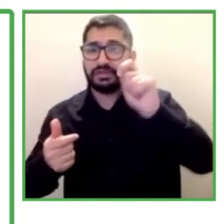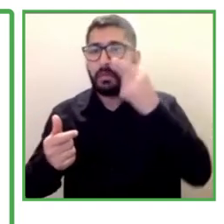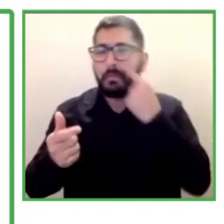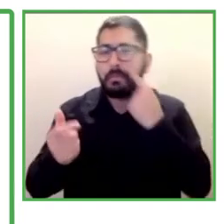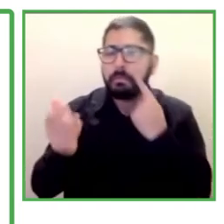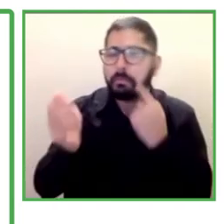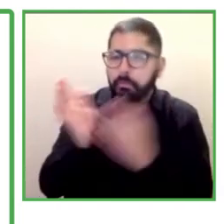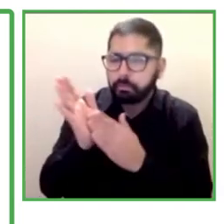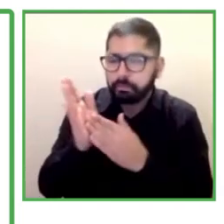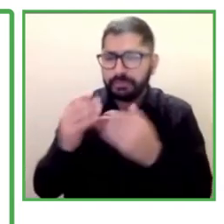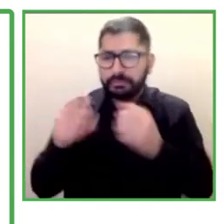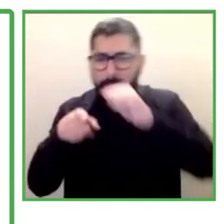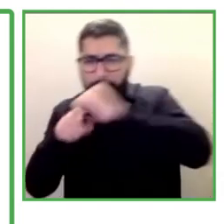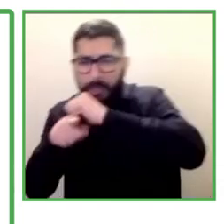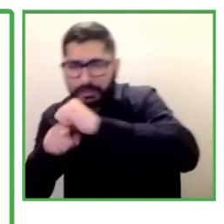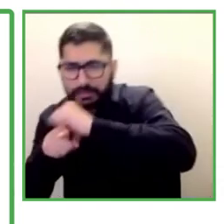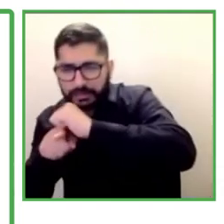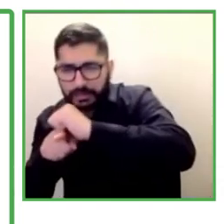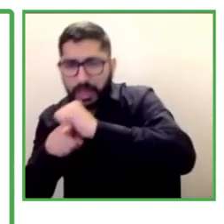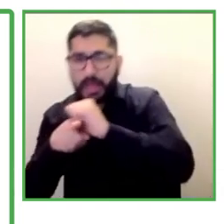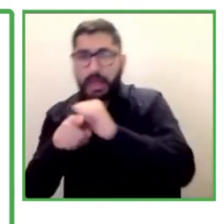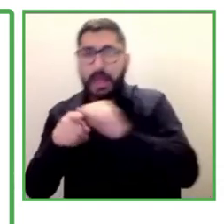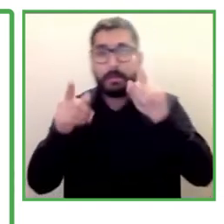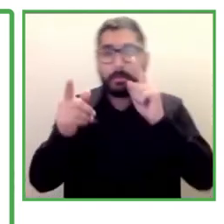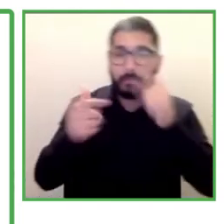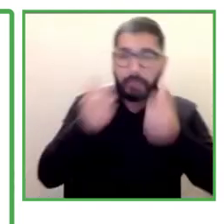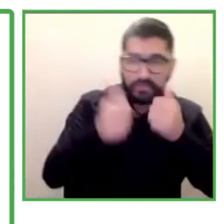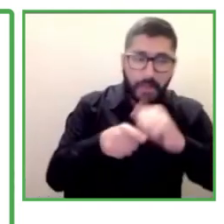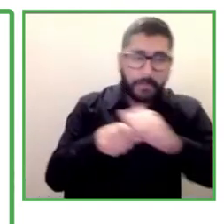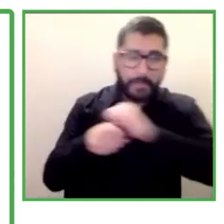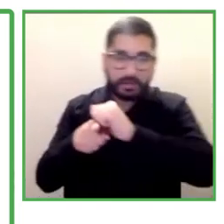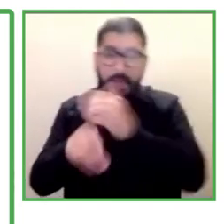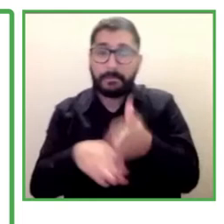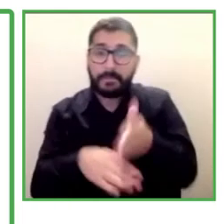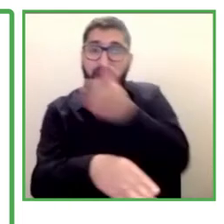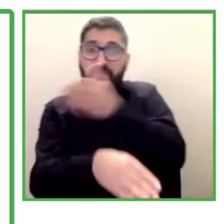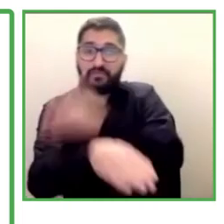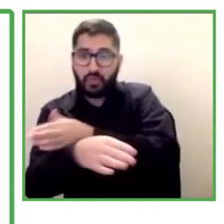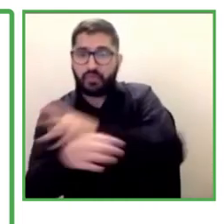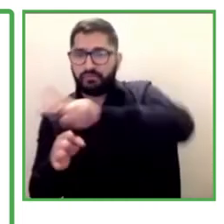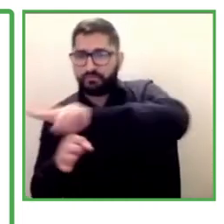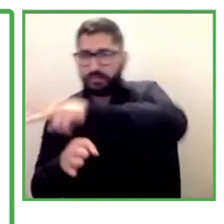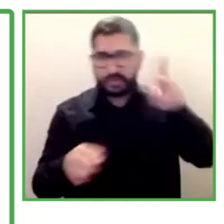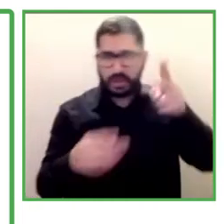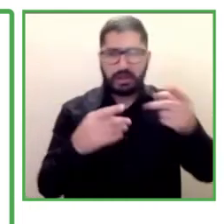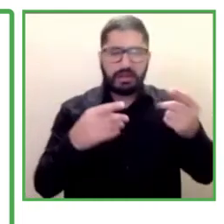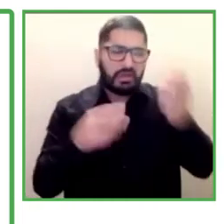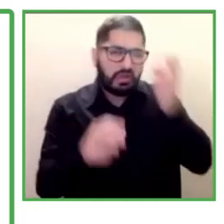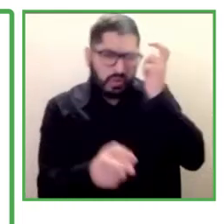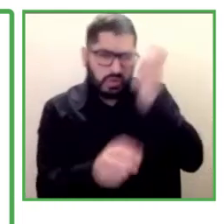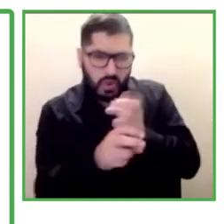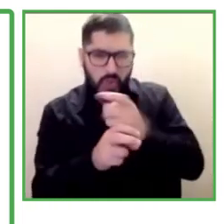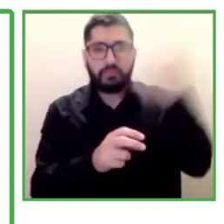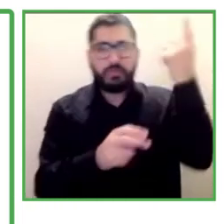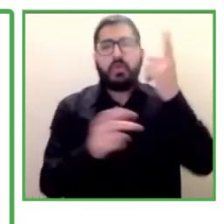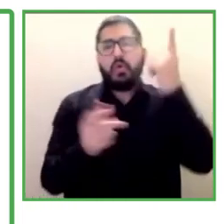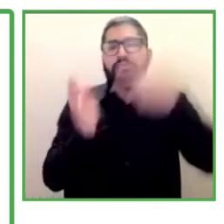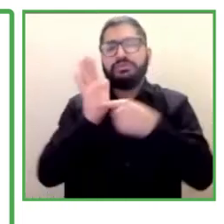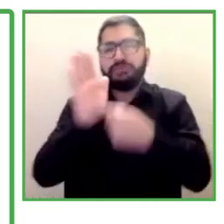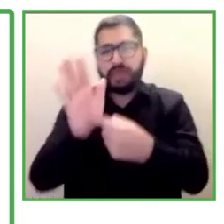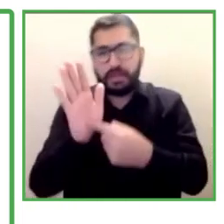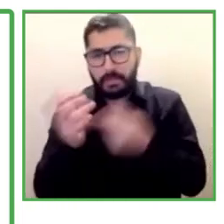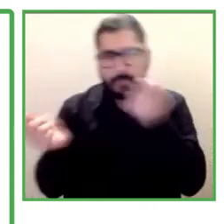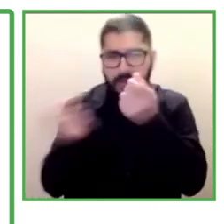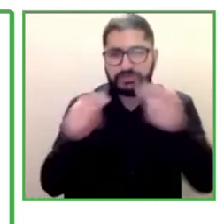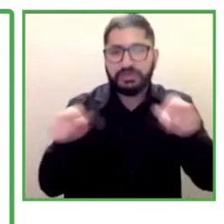in the practical test were more variables that were more difficult to control while in the test kind